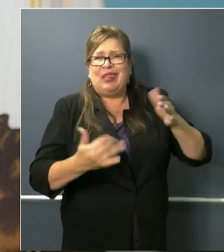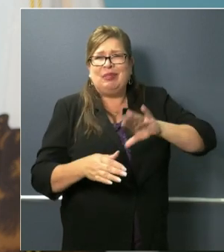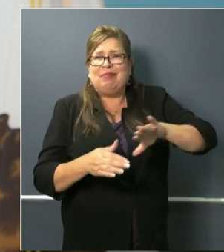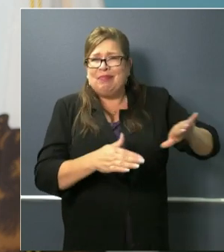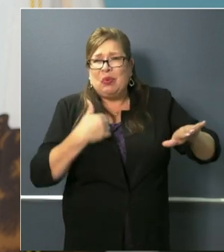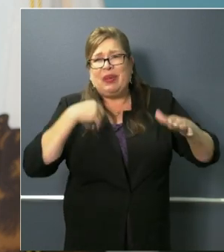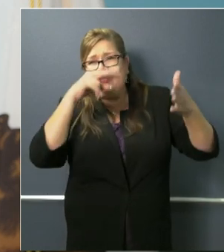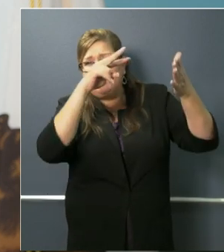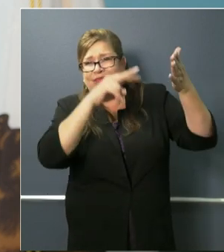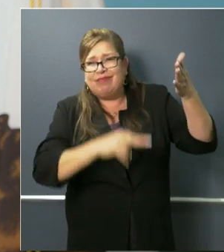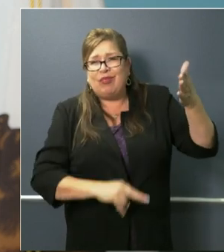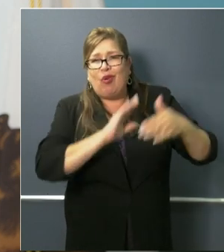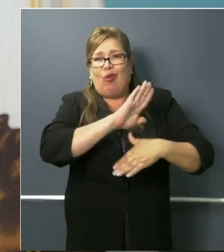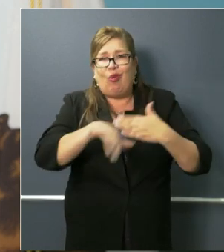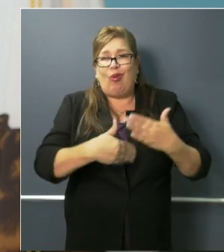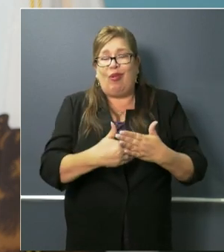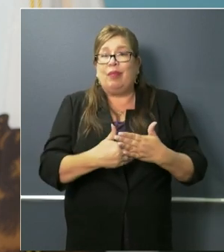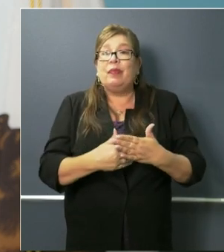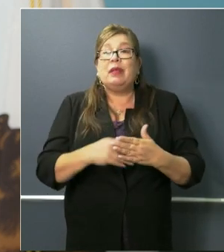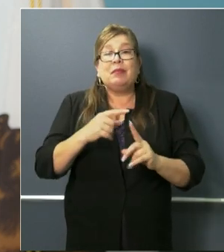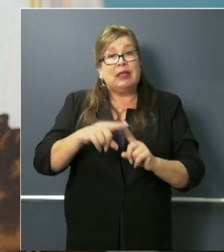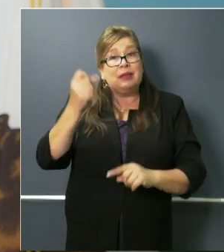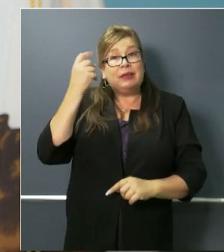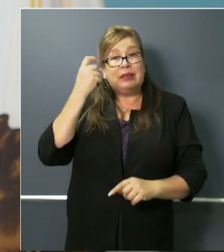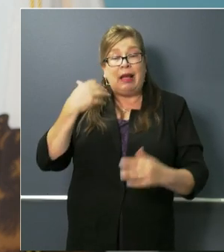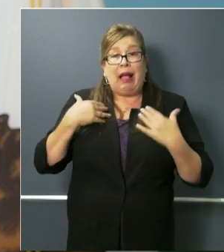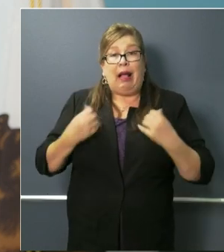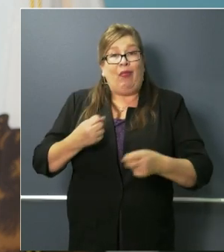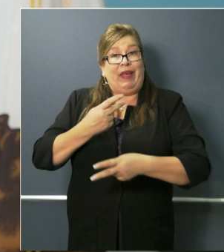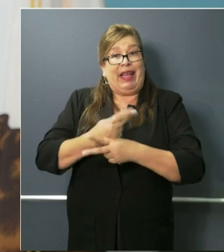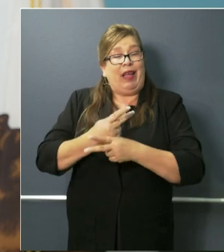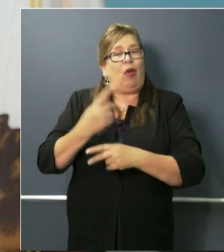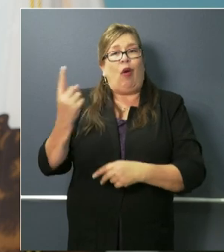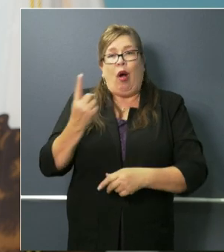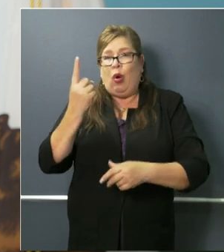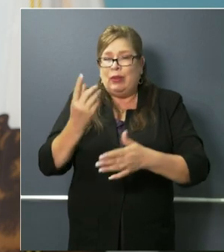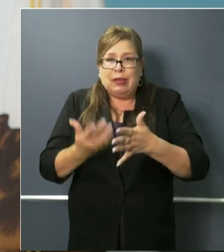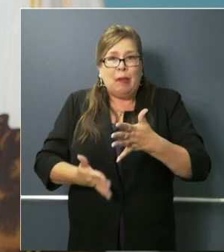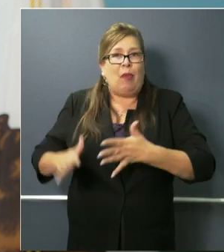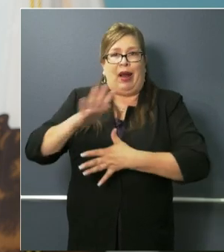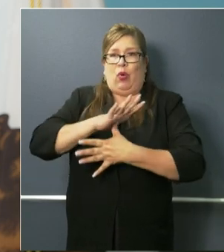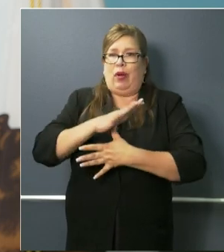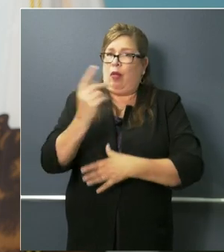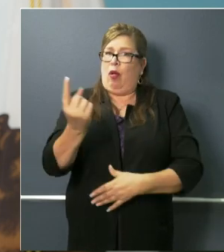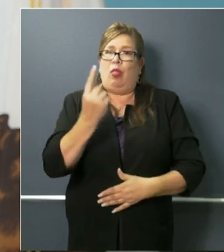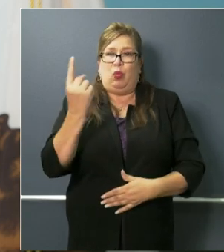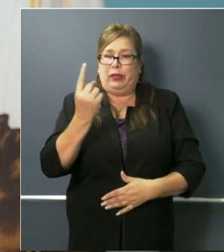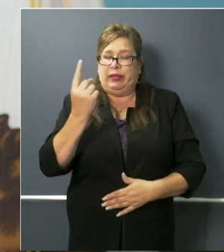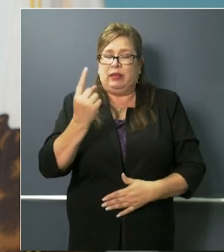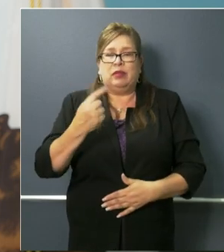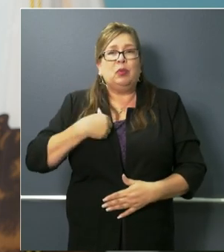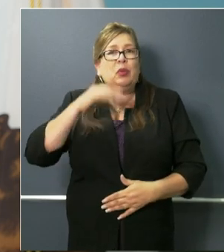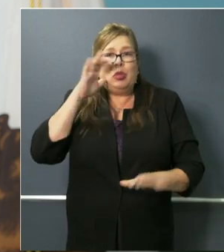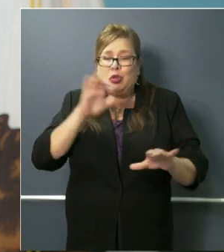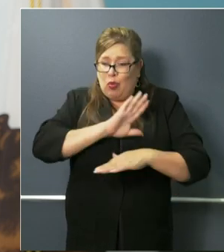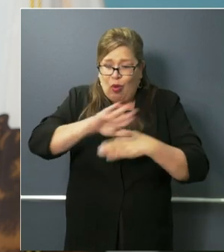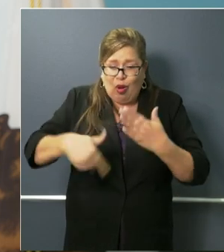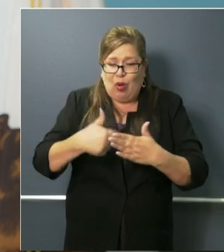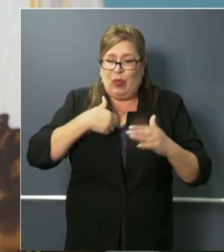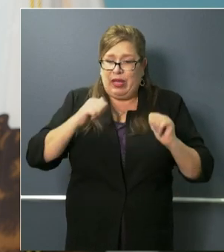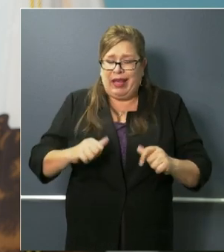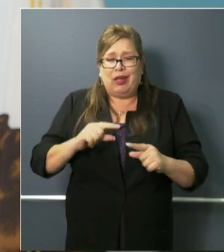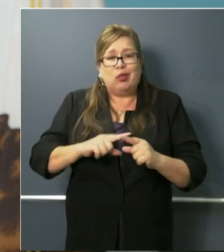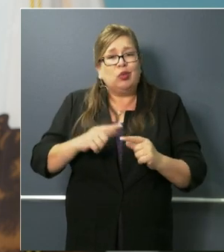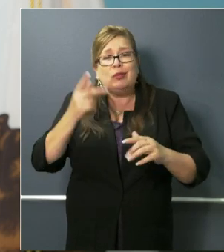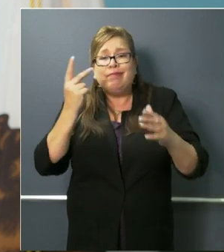uh but health care always will be a top priority uh and i assure you uh we will do everything in our power to lean